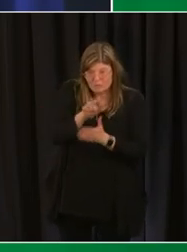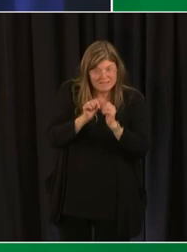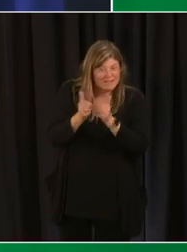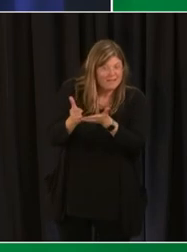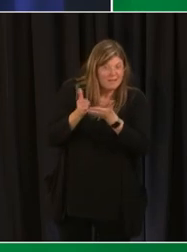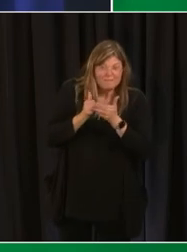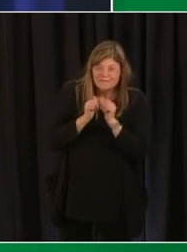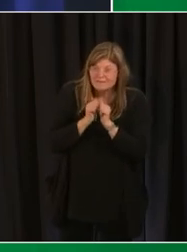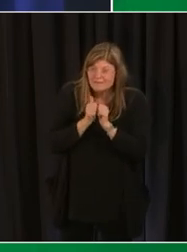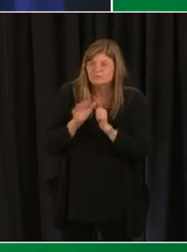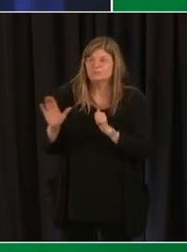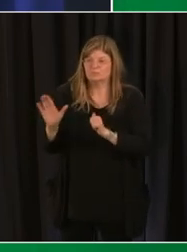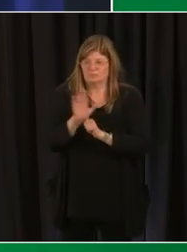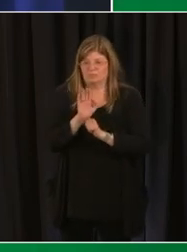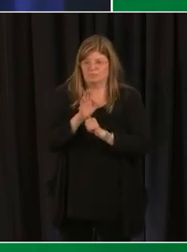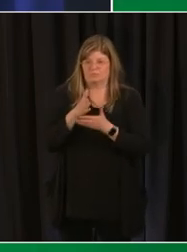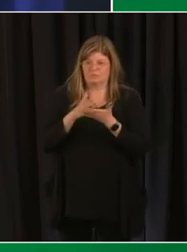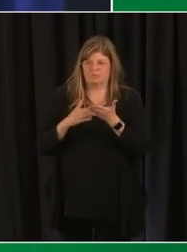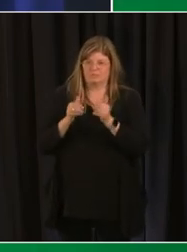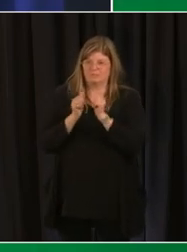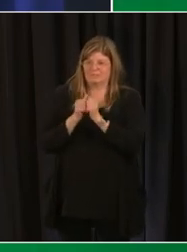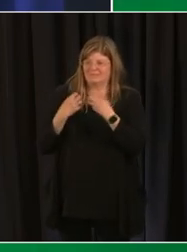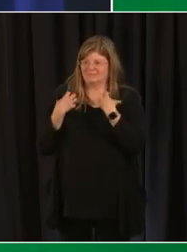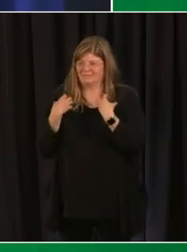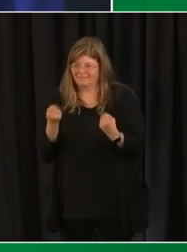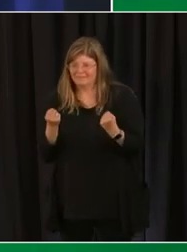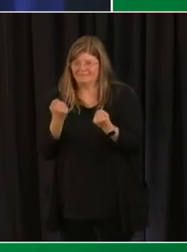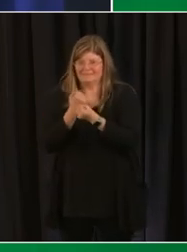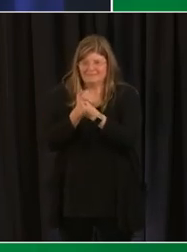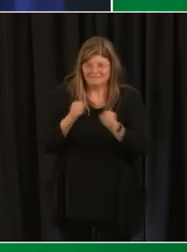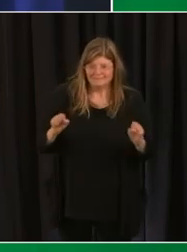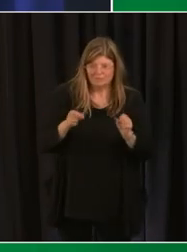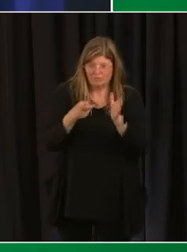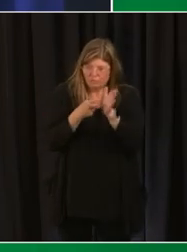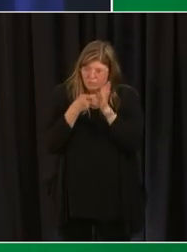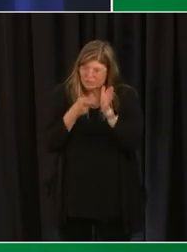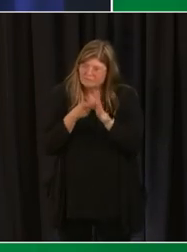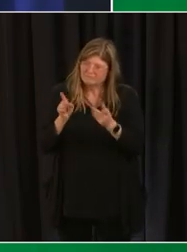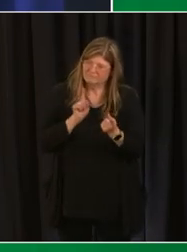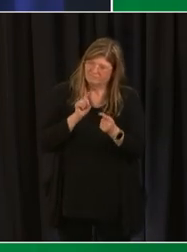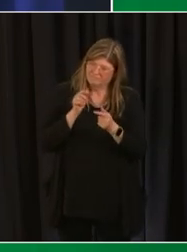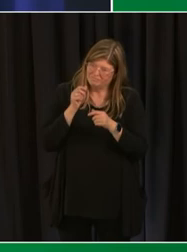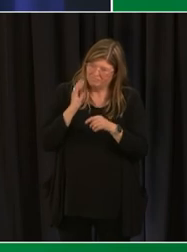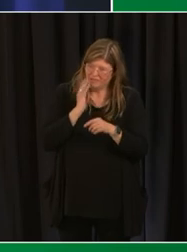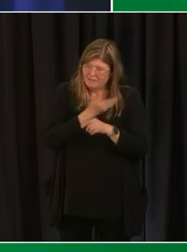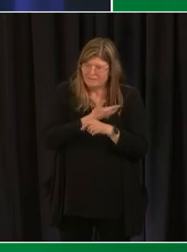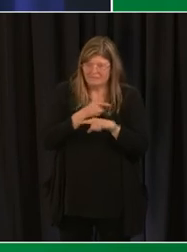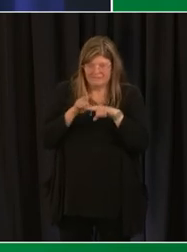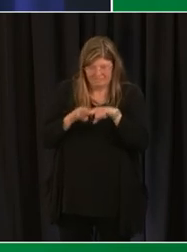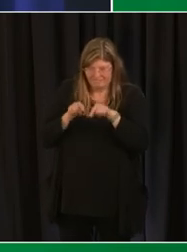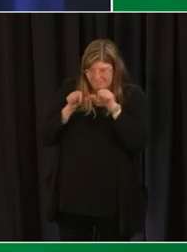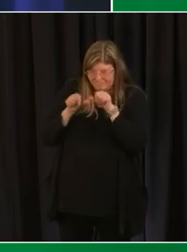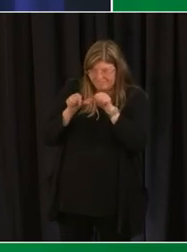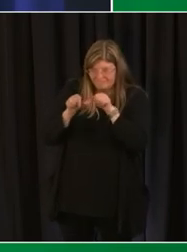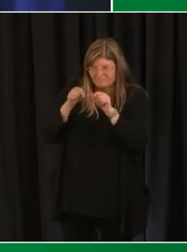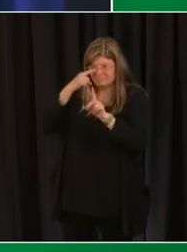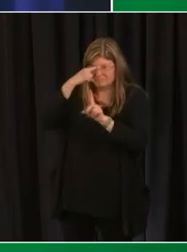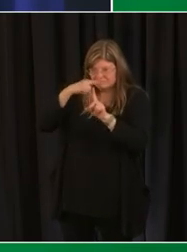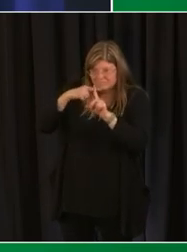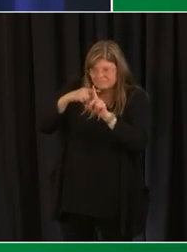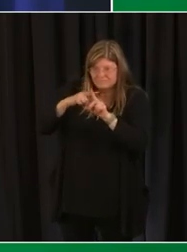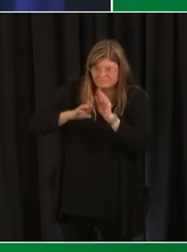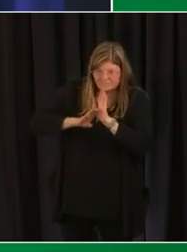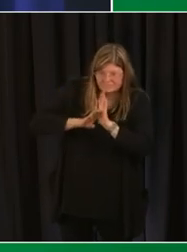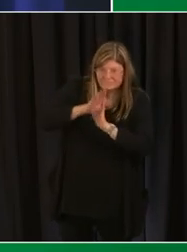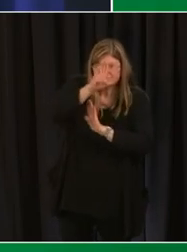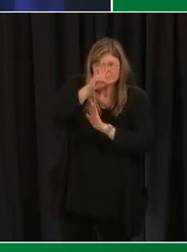all doing your part with our health and safety protocols to ensure that our conditions remain on a positive trajectory